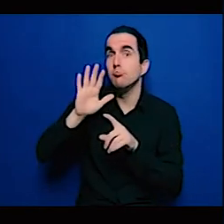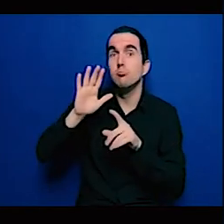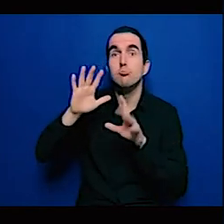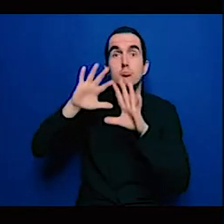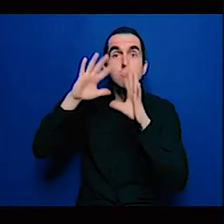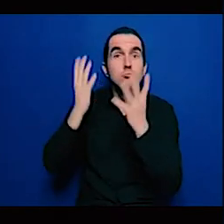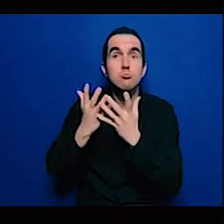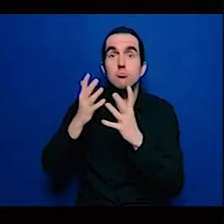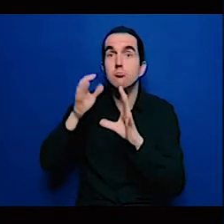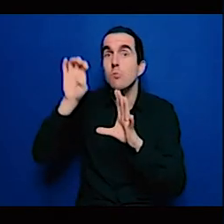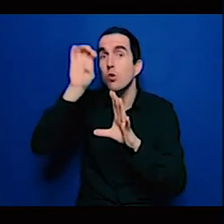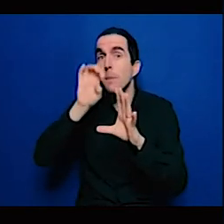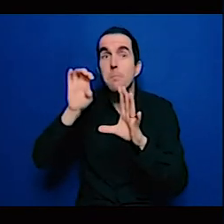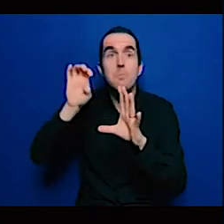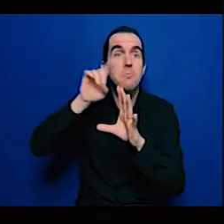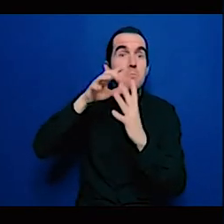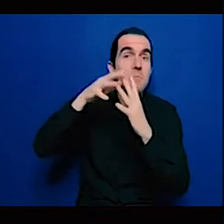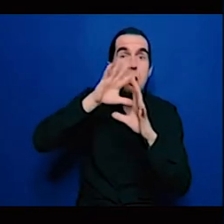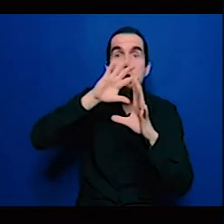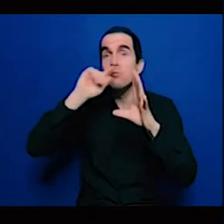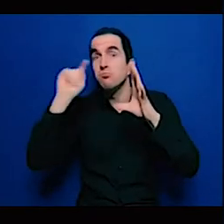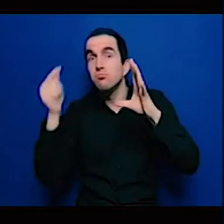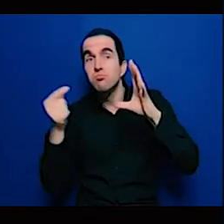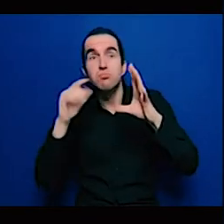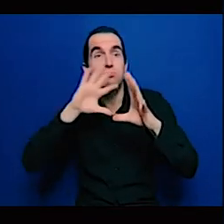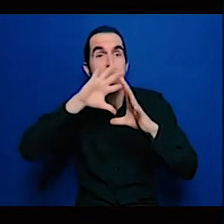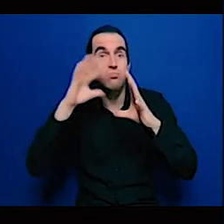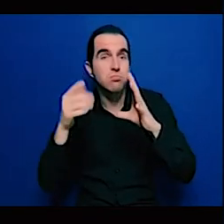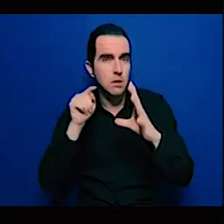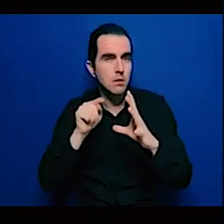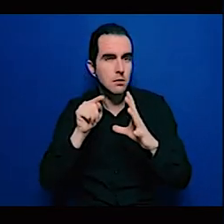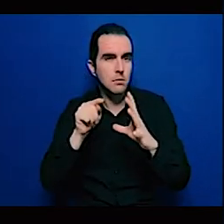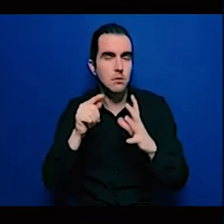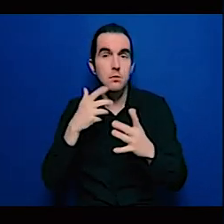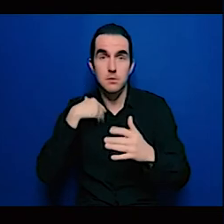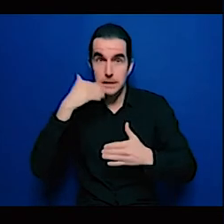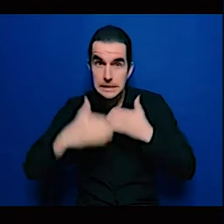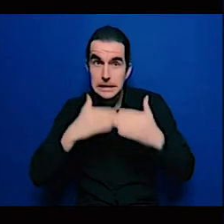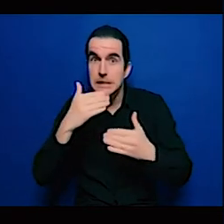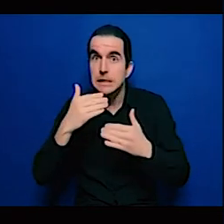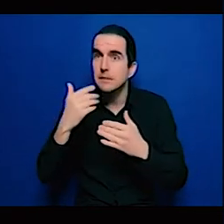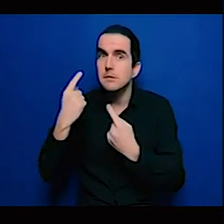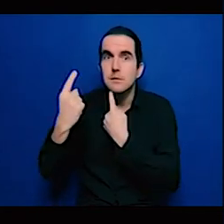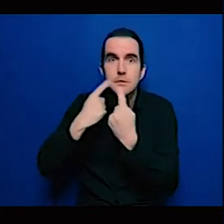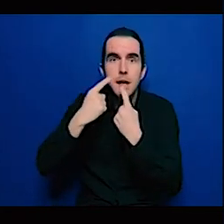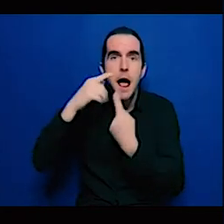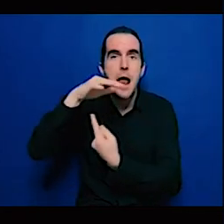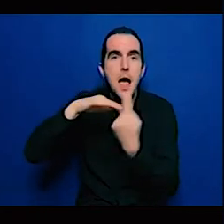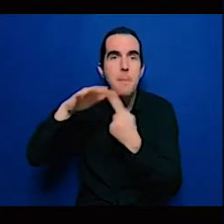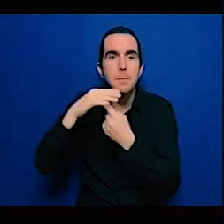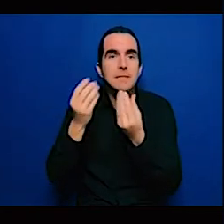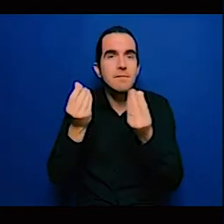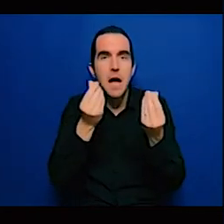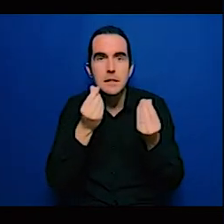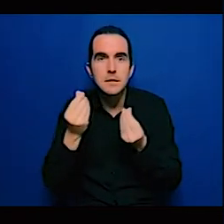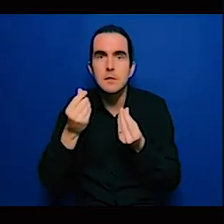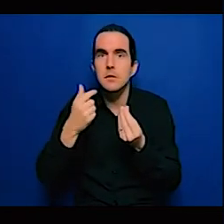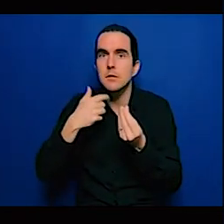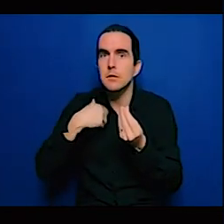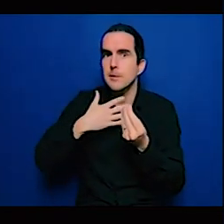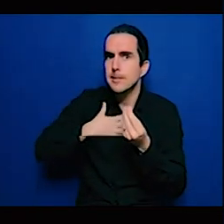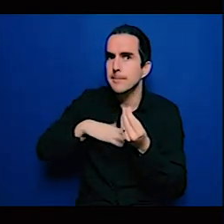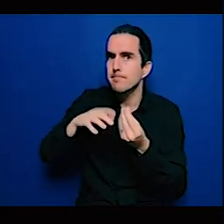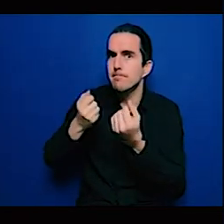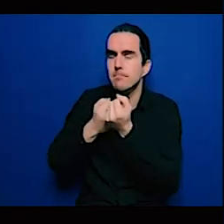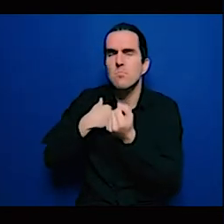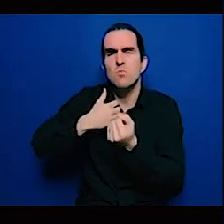this renewable energy infrastructure from outside of the continent into Africa we need to build our own manufacturing plants we want